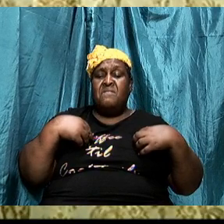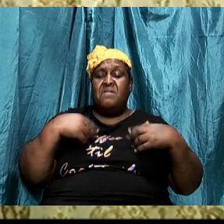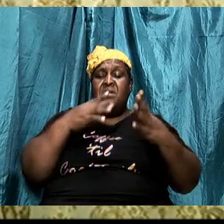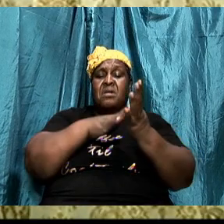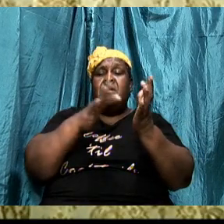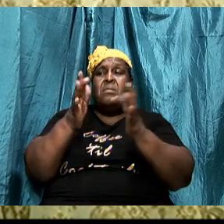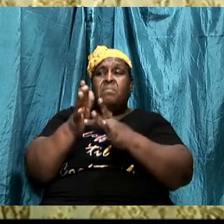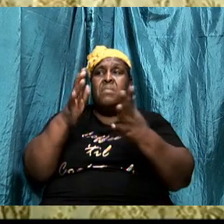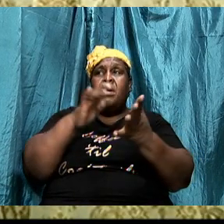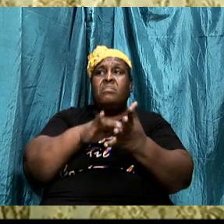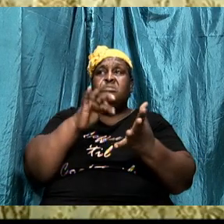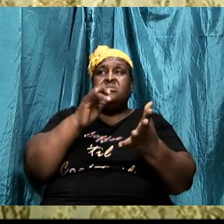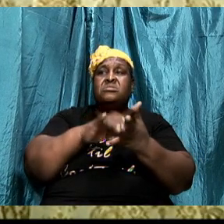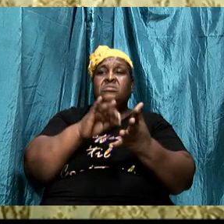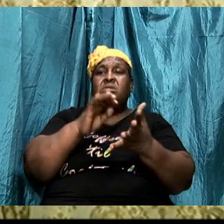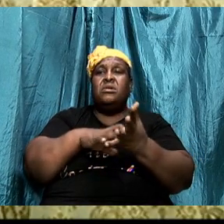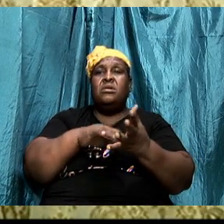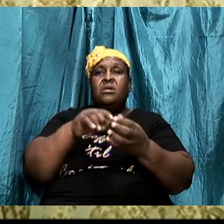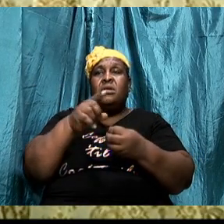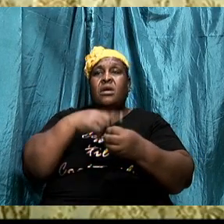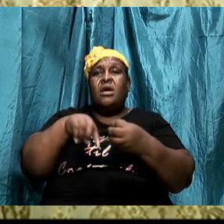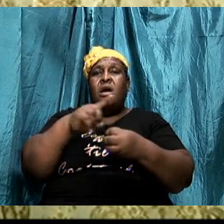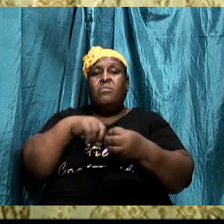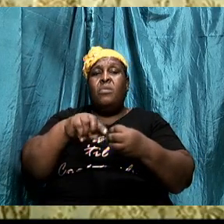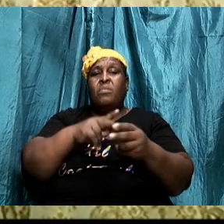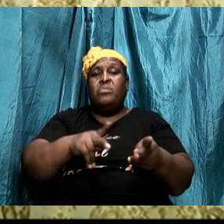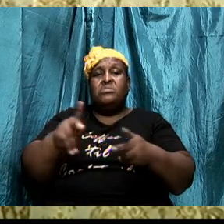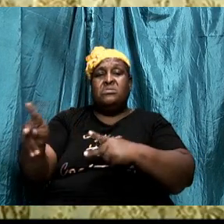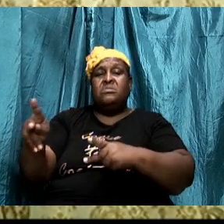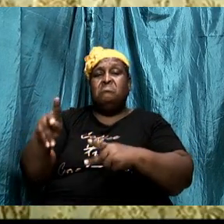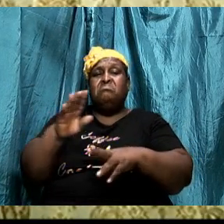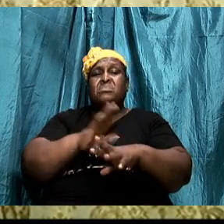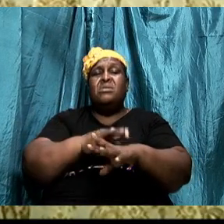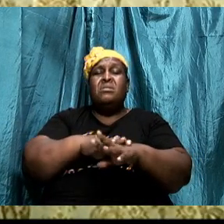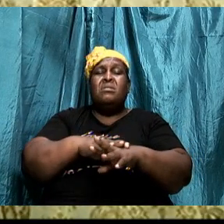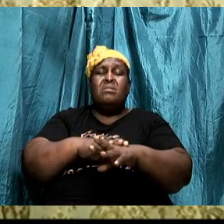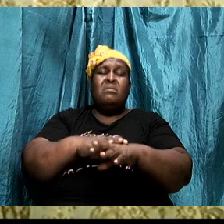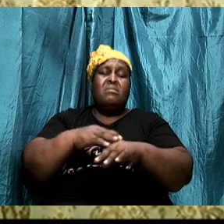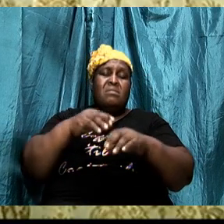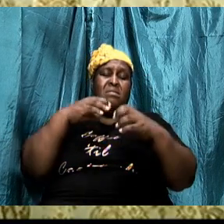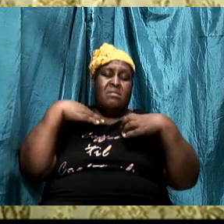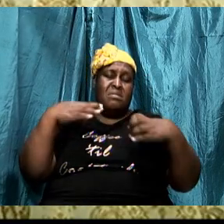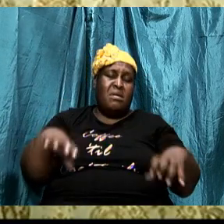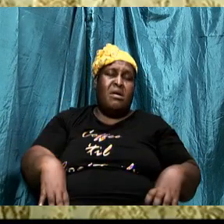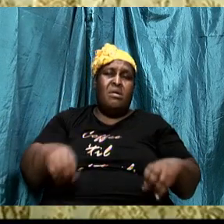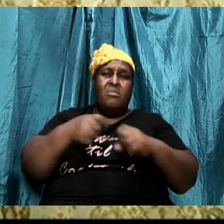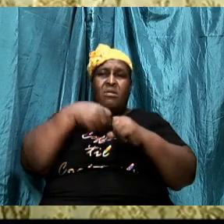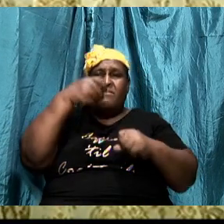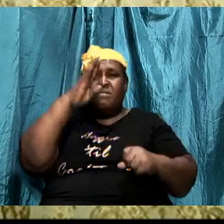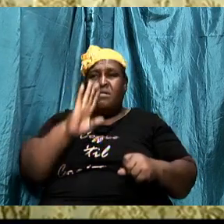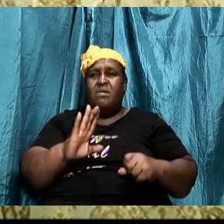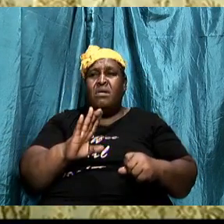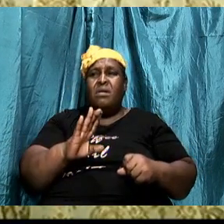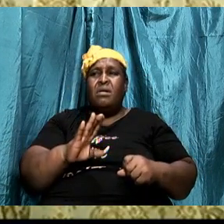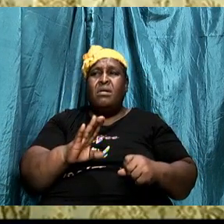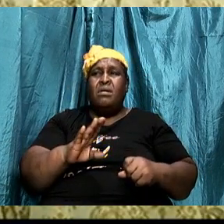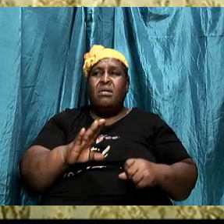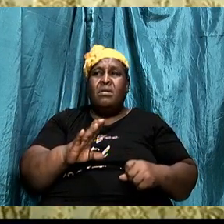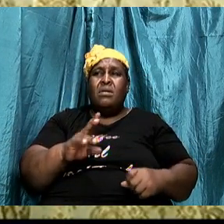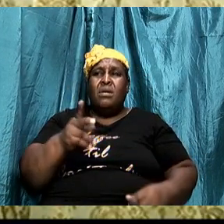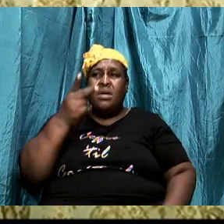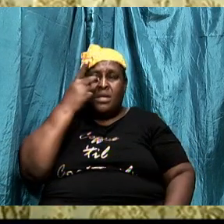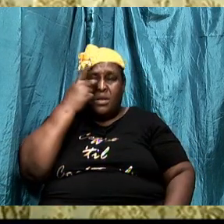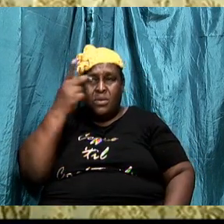putting on the armor of the Lord as I'm just going to breeze over it but as we look at verse